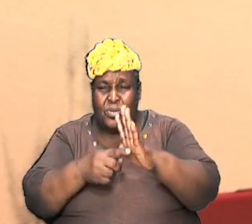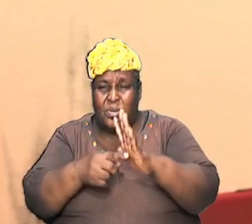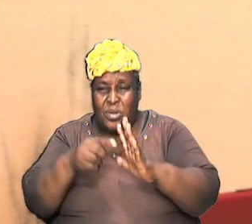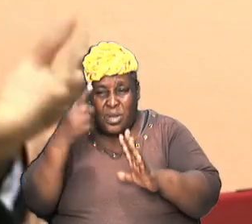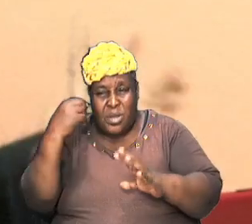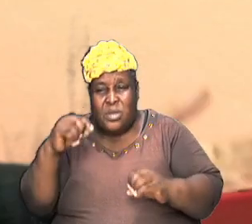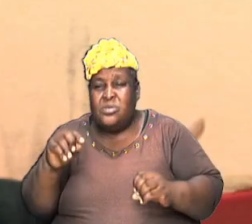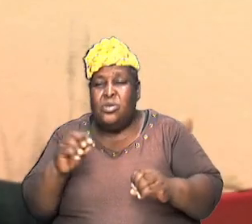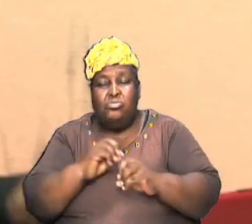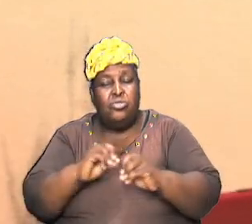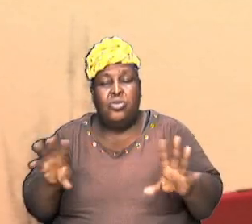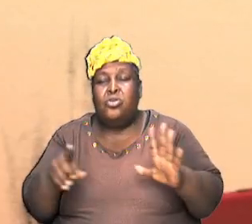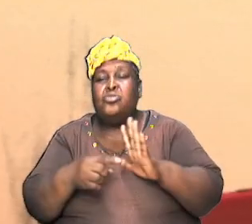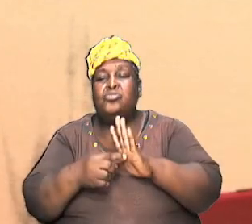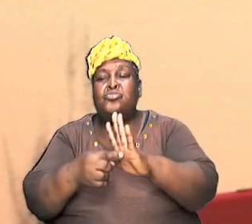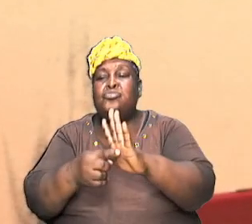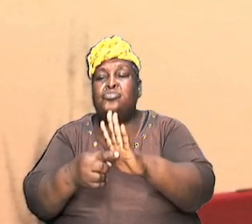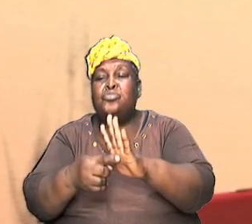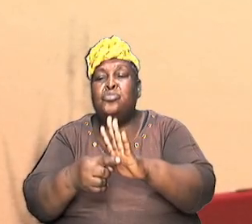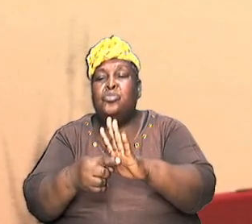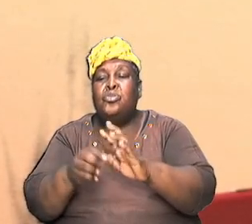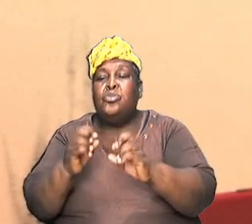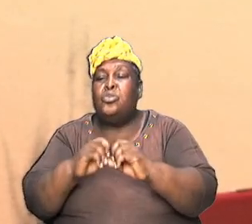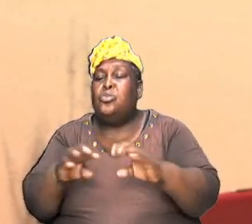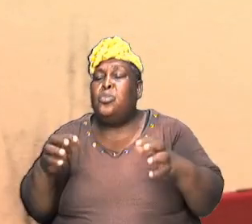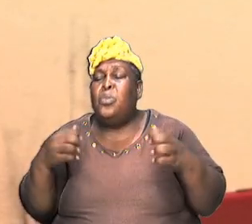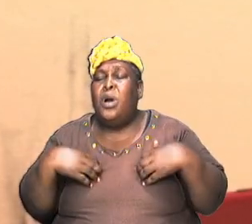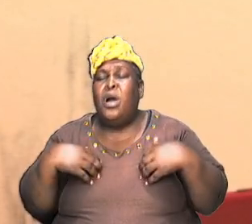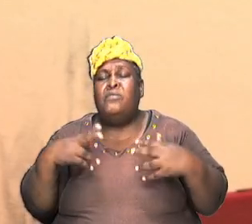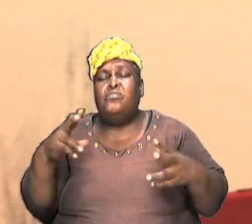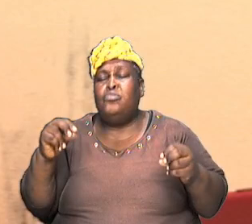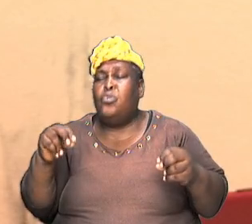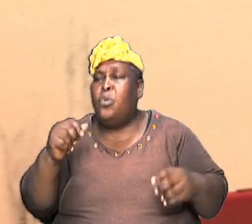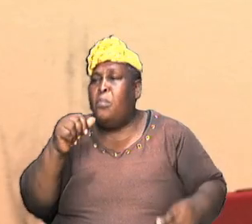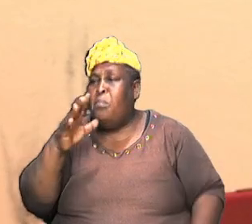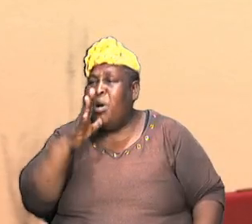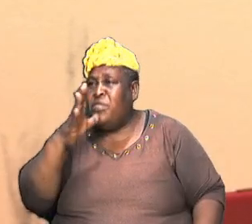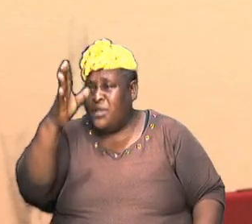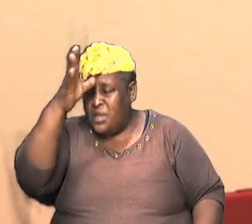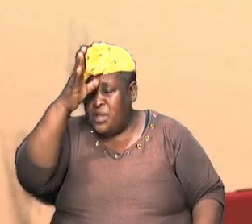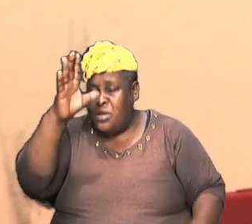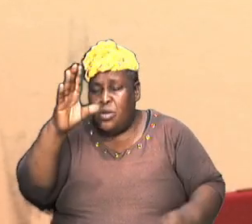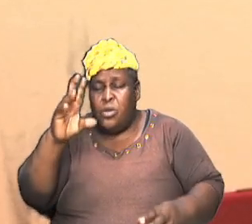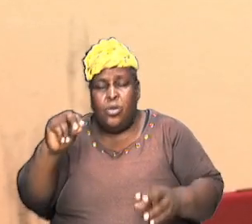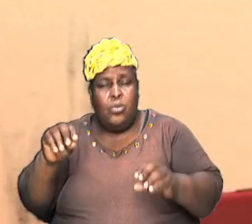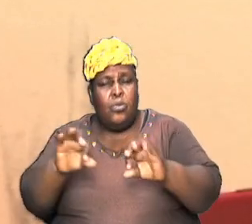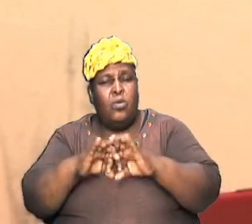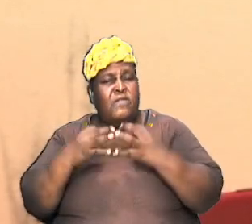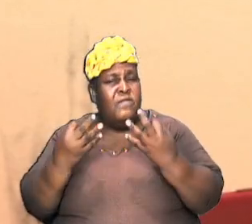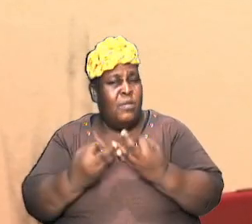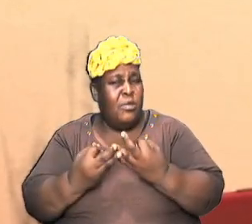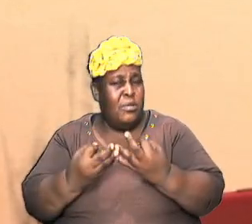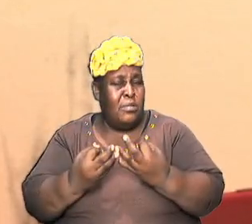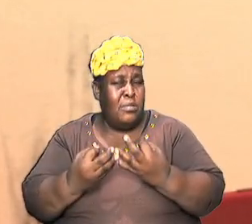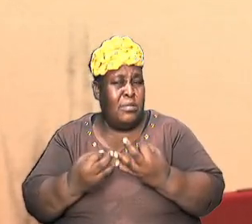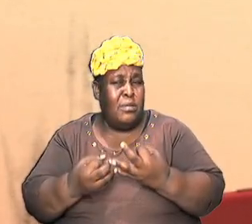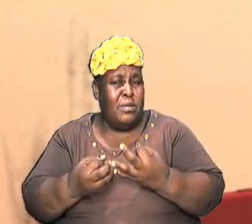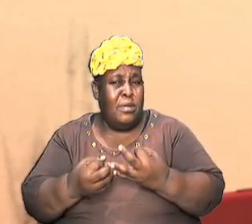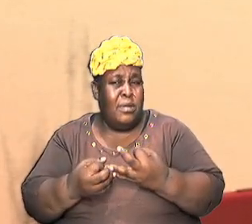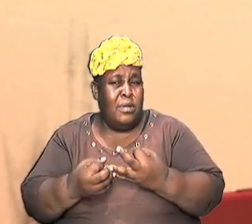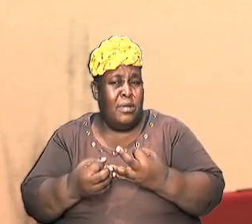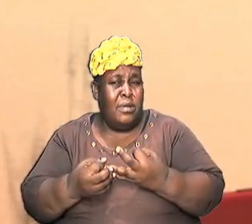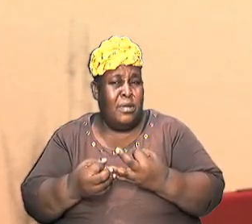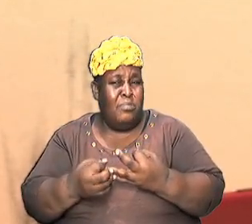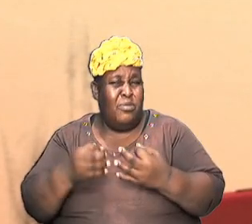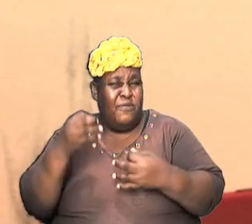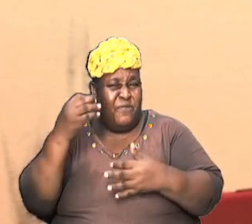there was nothing to show because him do have no mother him do have no father him do have no ancestry no descendants either before or